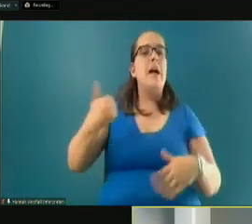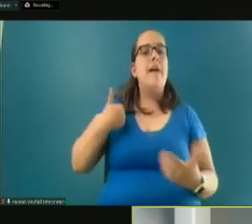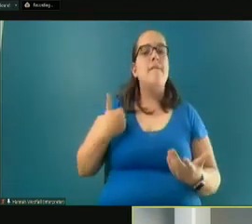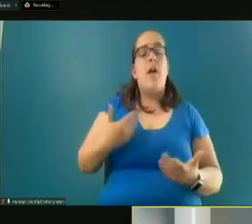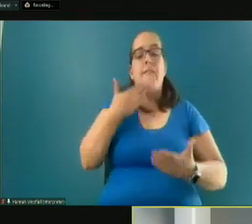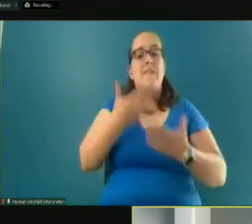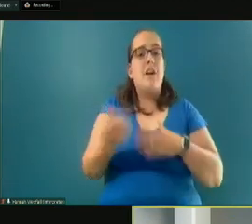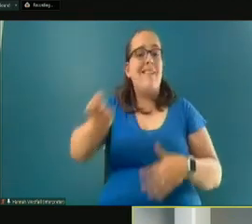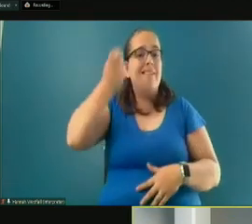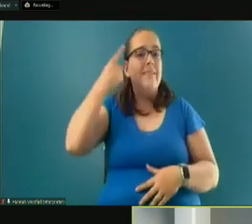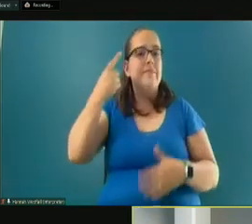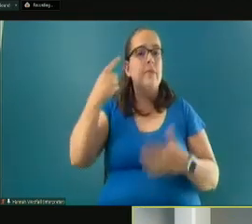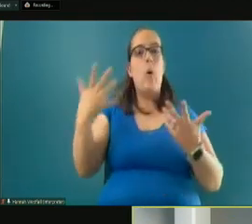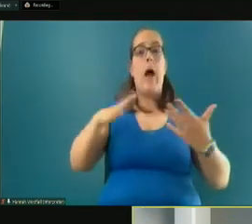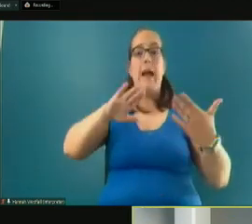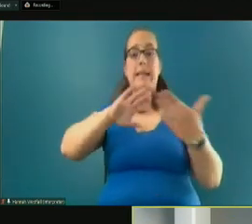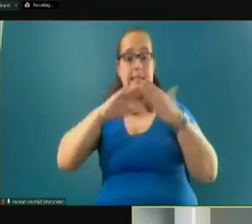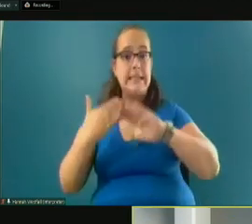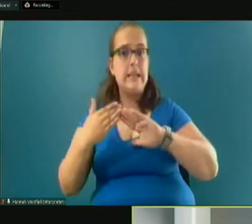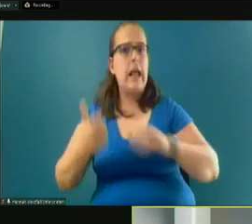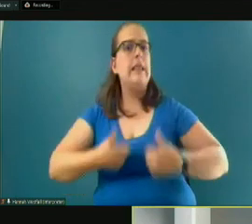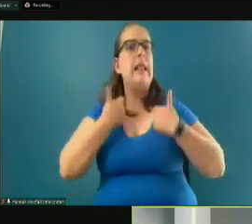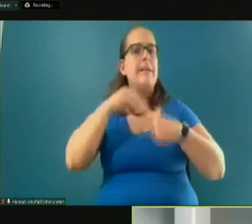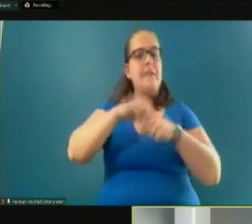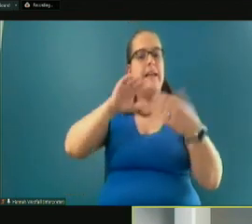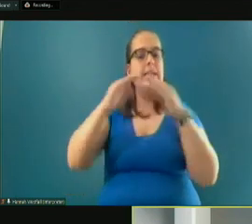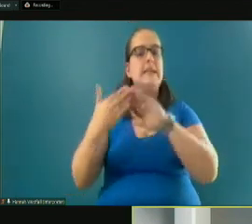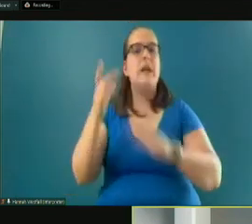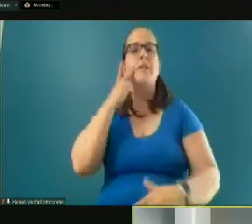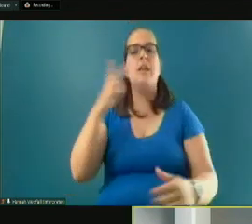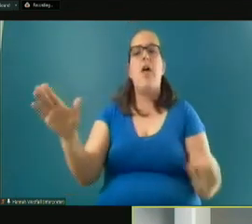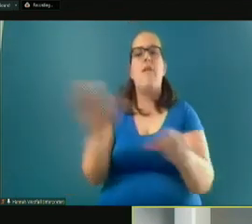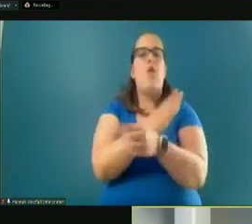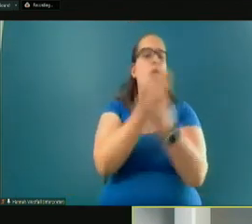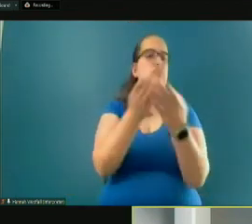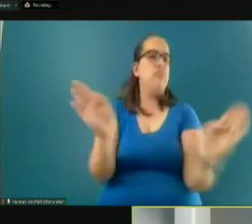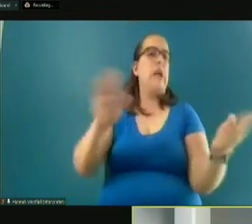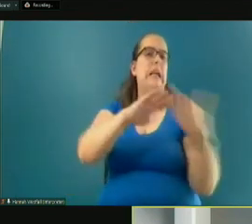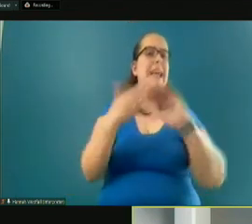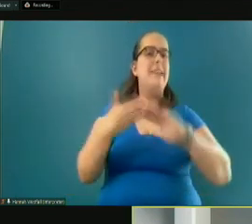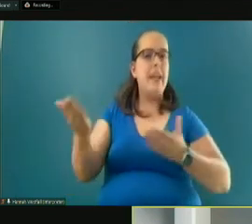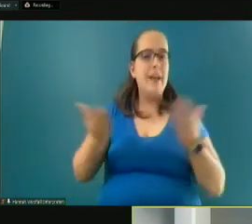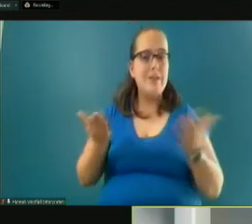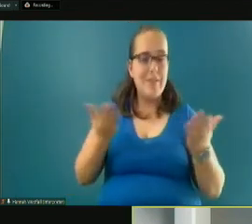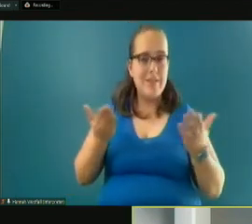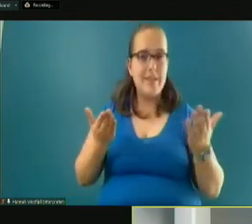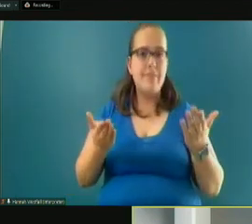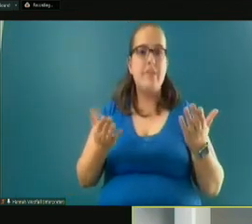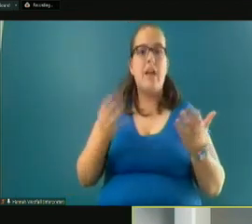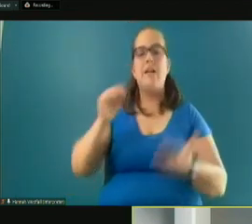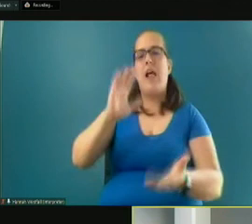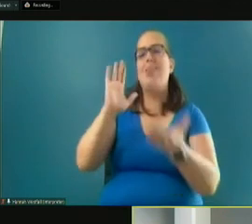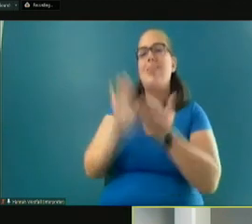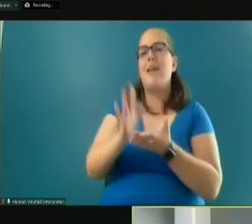understanding of what cities do. They live in cities. They see the full range of city services, and there's less of an